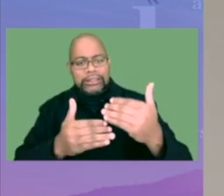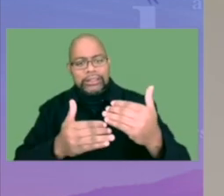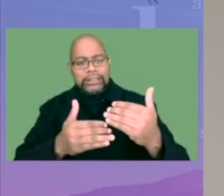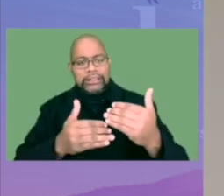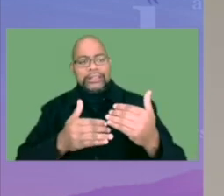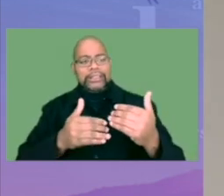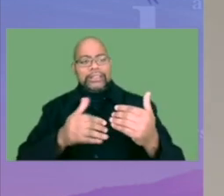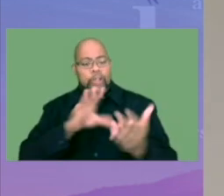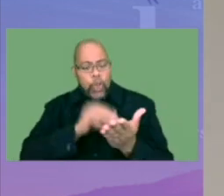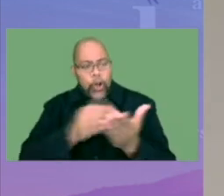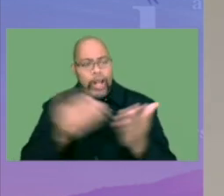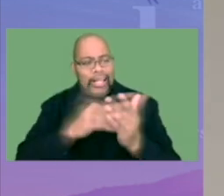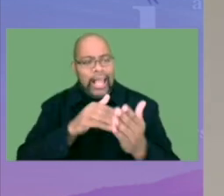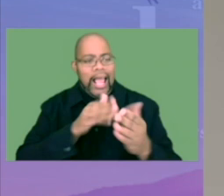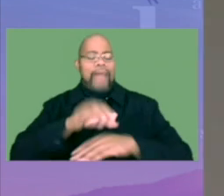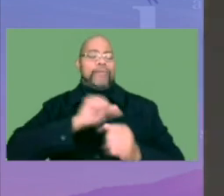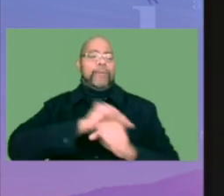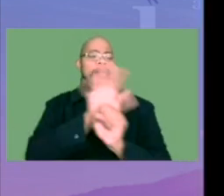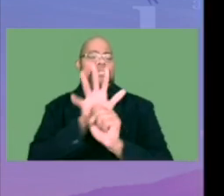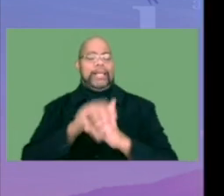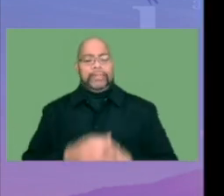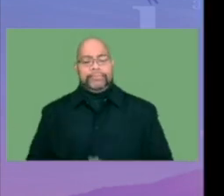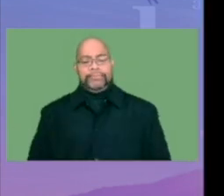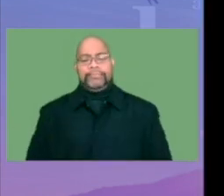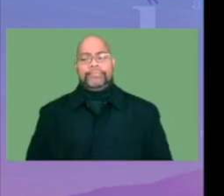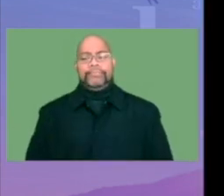-acclimate post-pandemic.